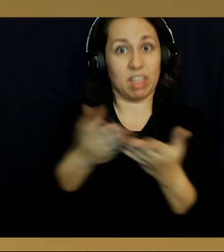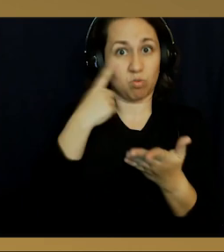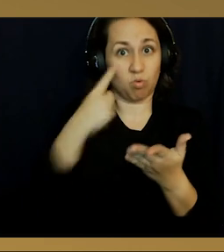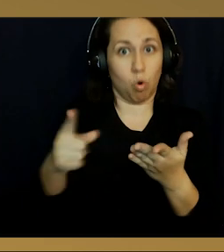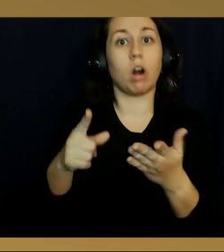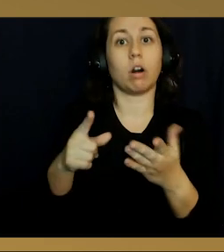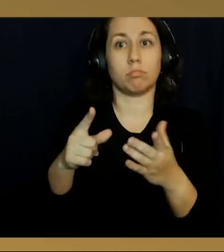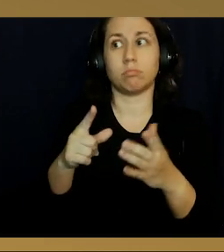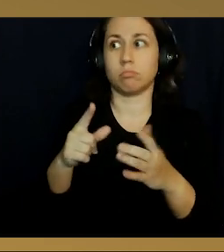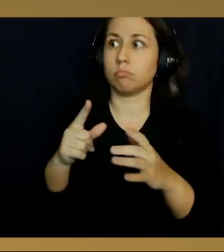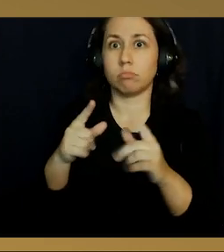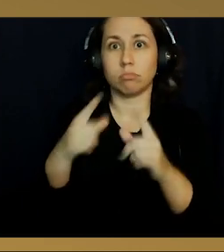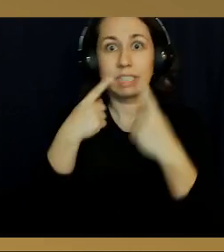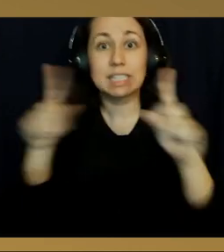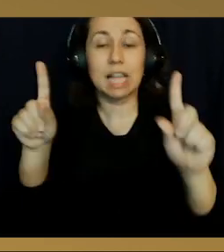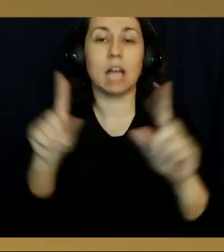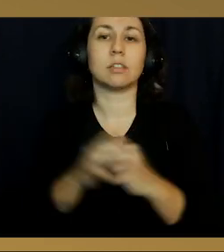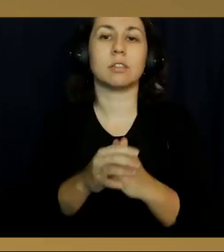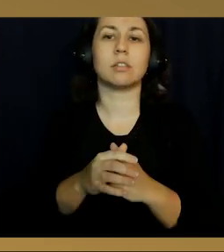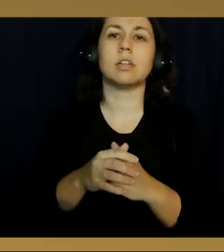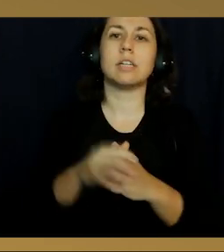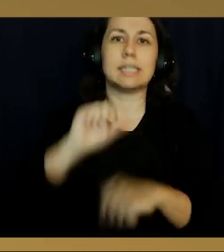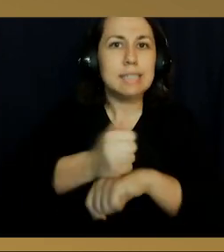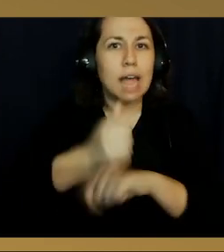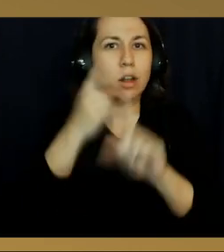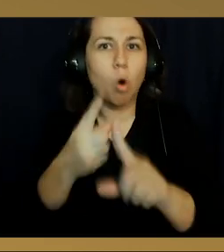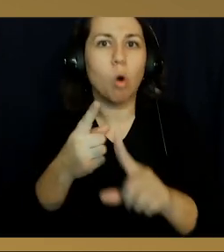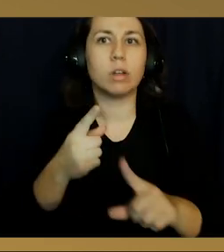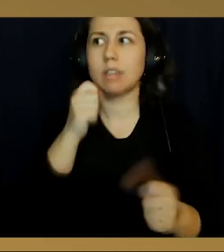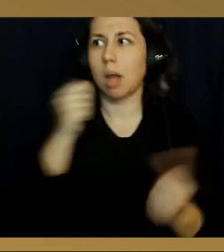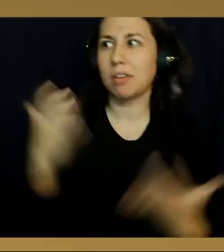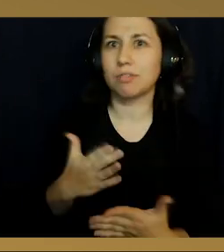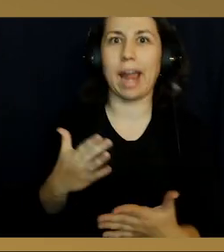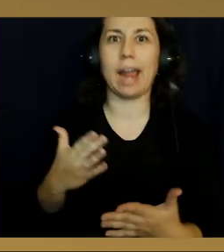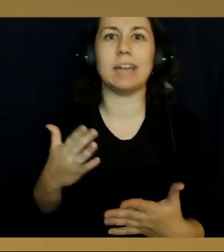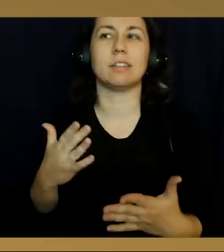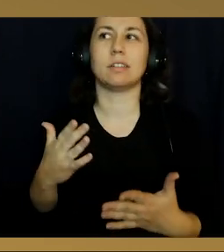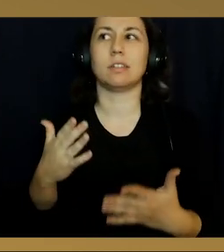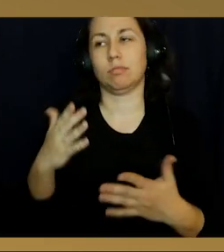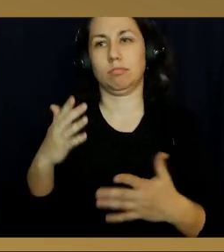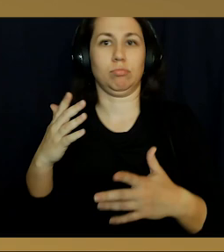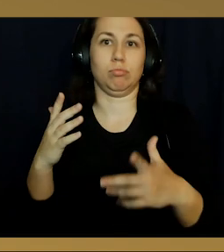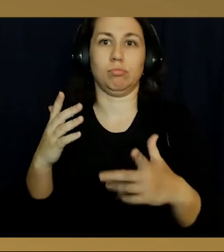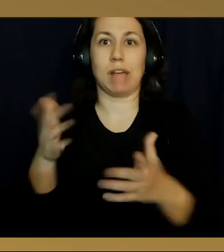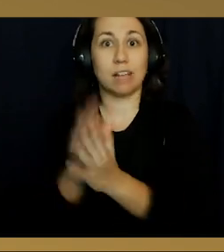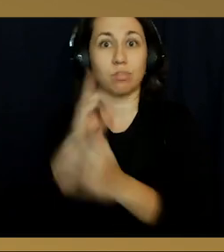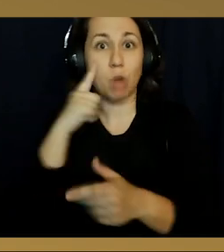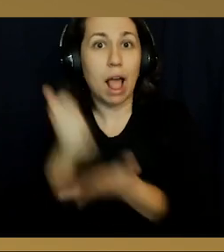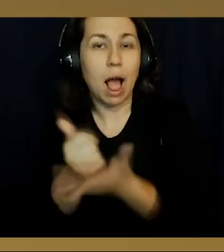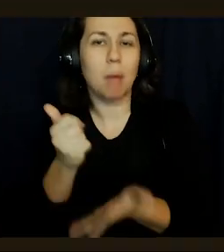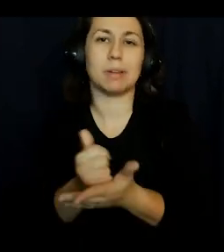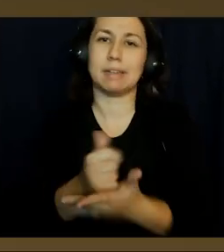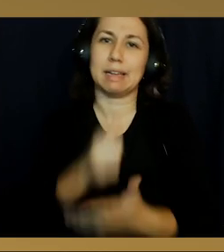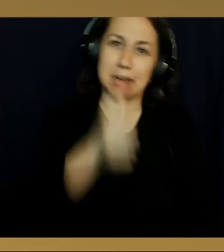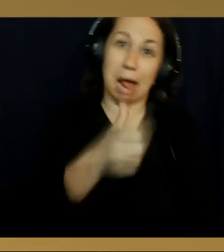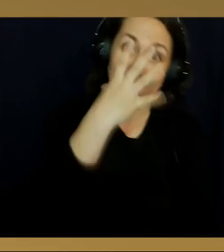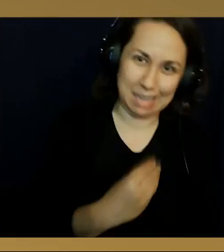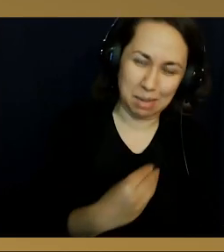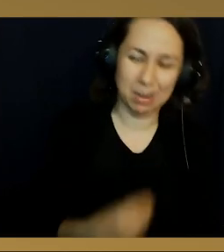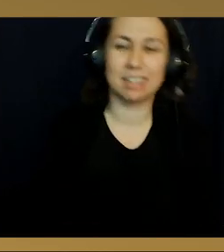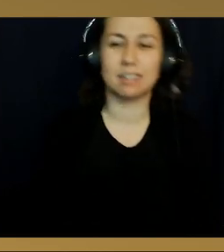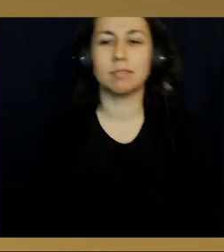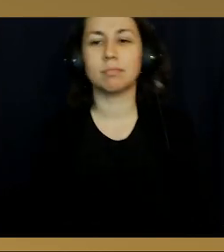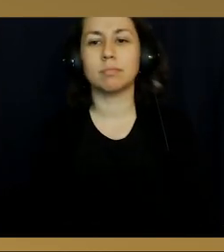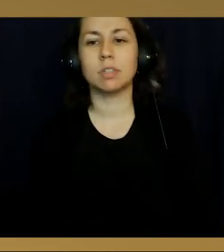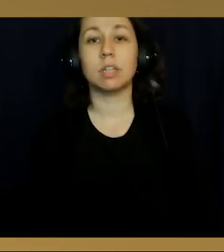to success are setting goals, staying consistent, not being afraid to ask for help, and not sleeping. To the